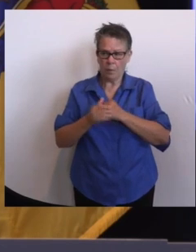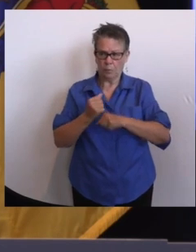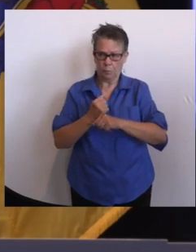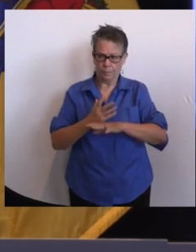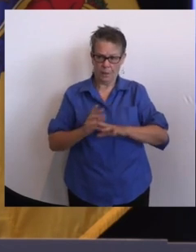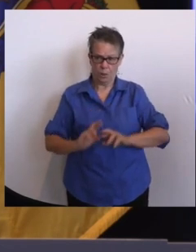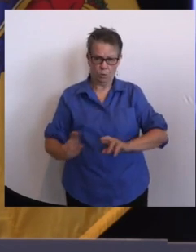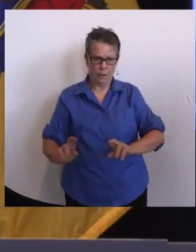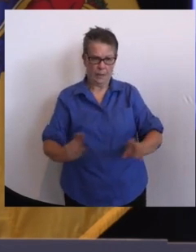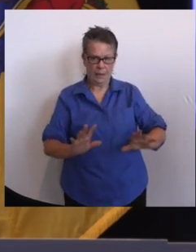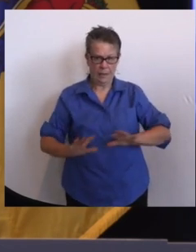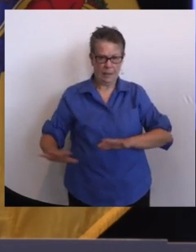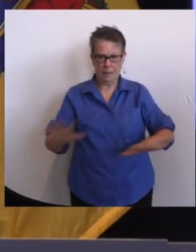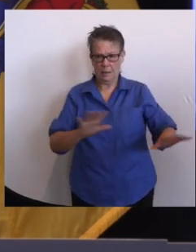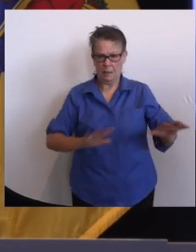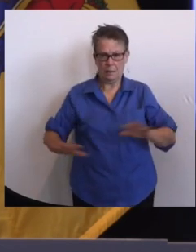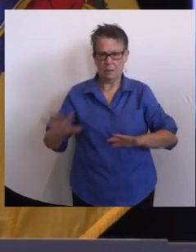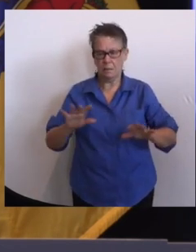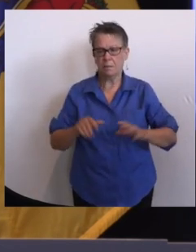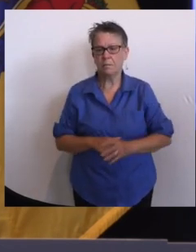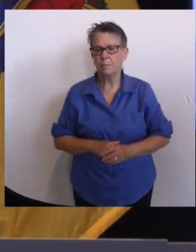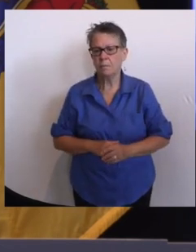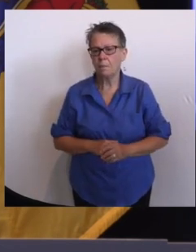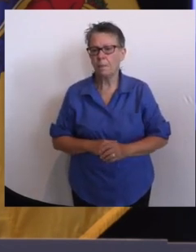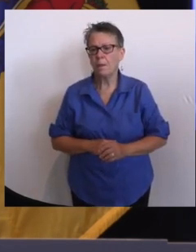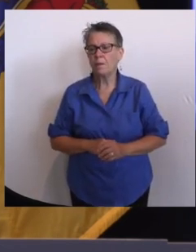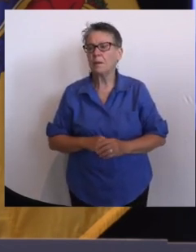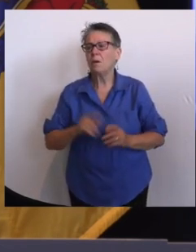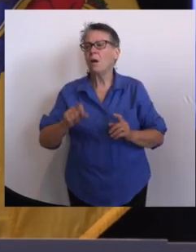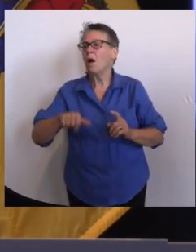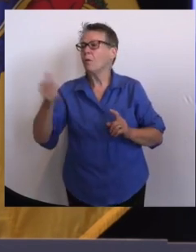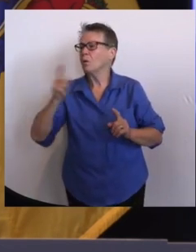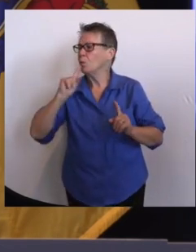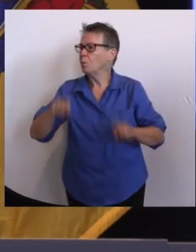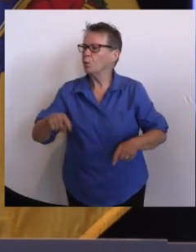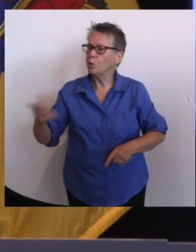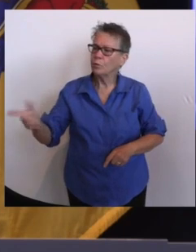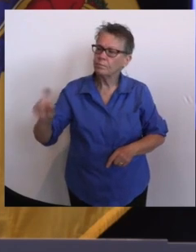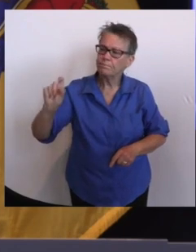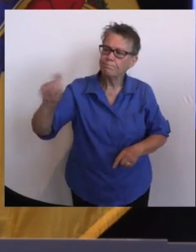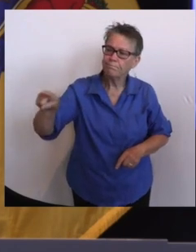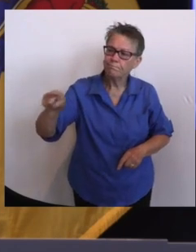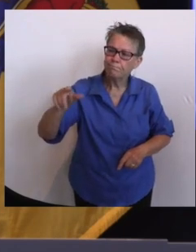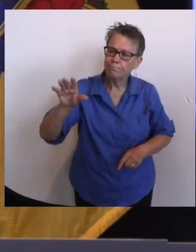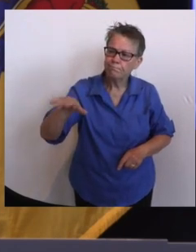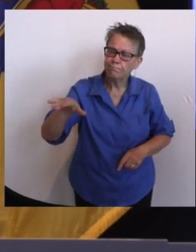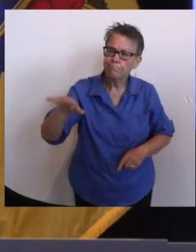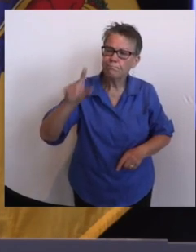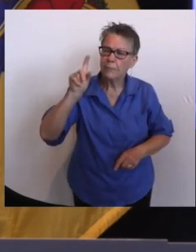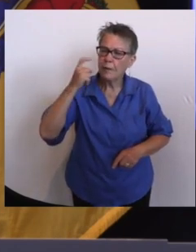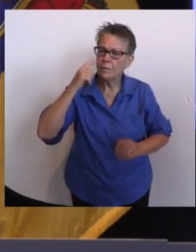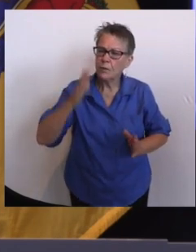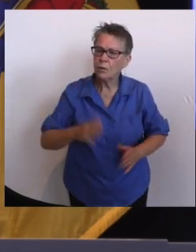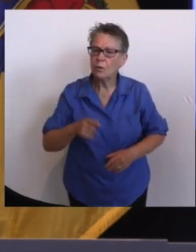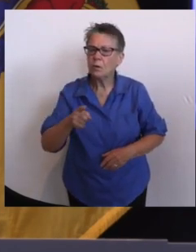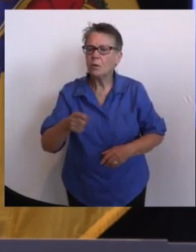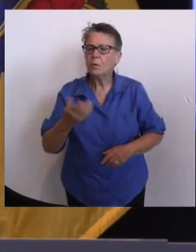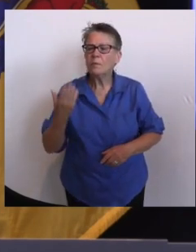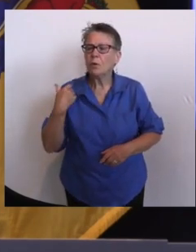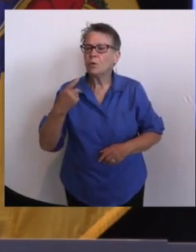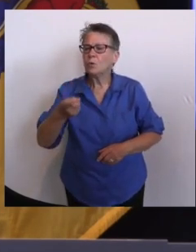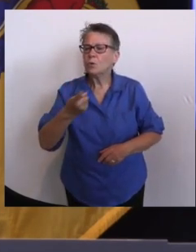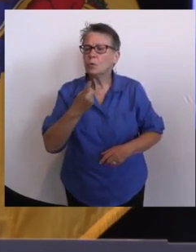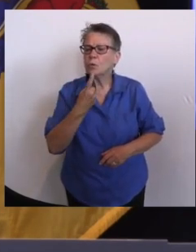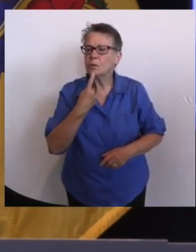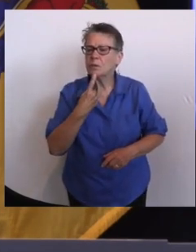When you – in the beginning of the update, you were listing the breakthrough cases, and it